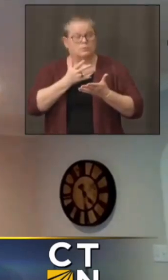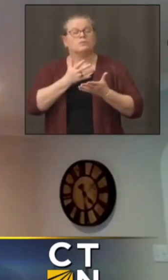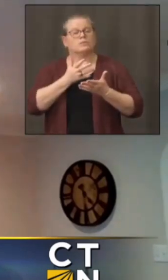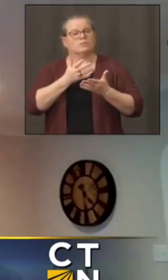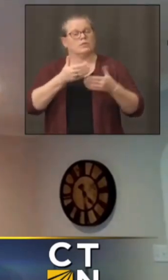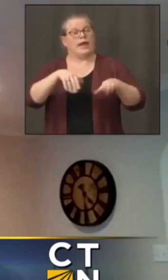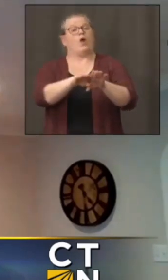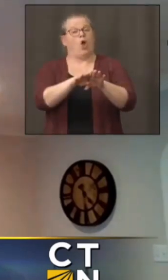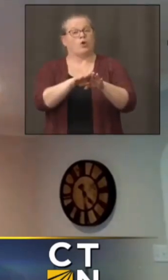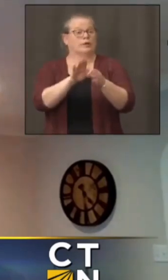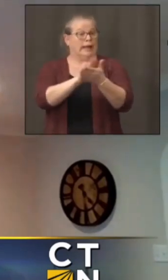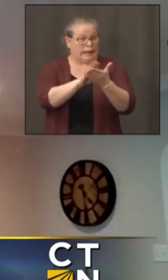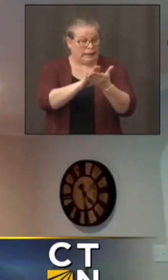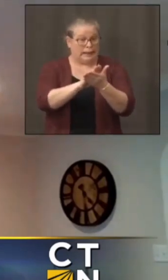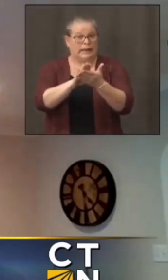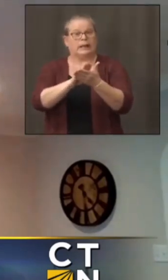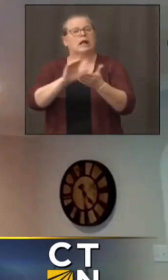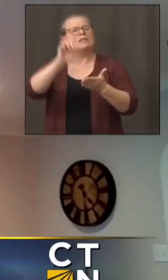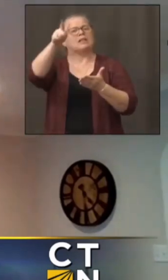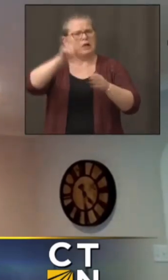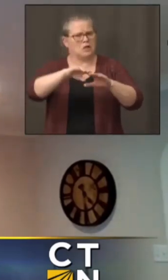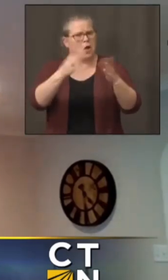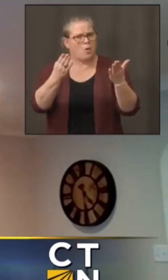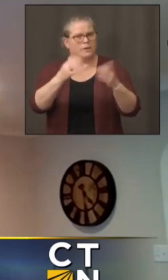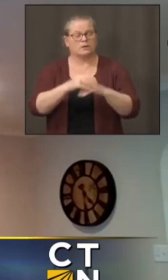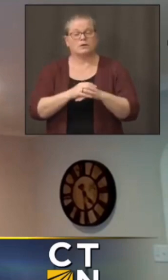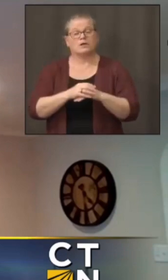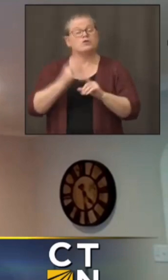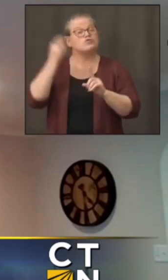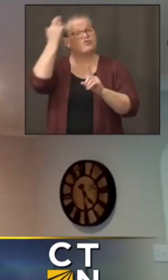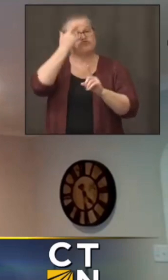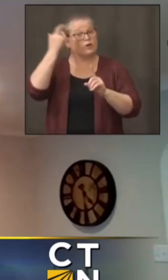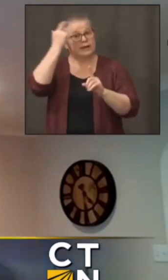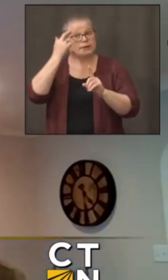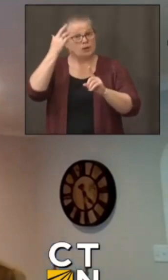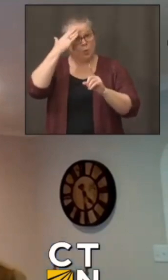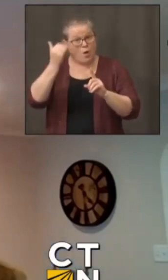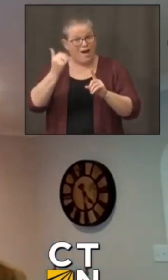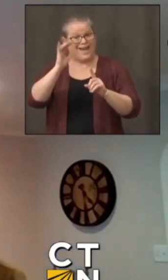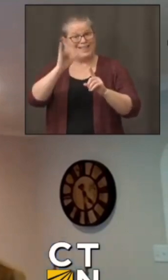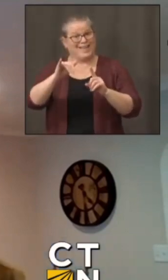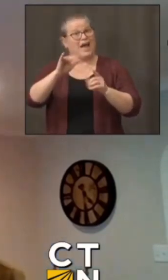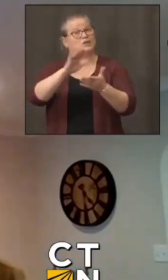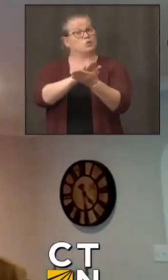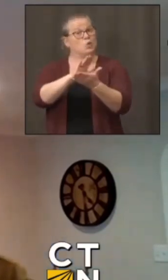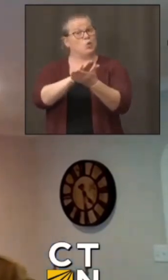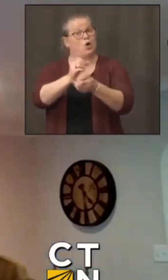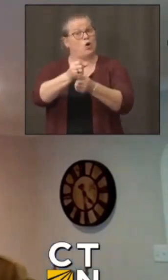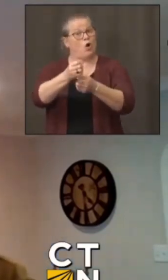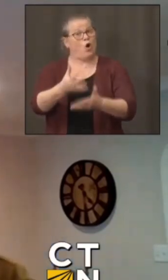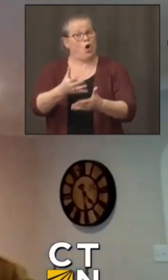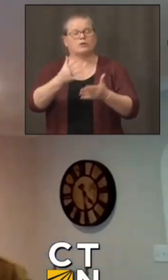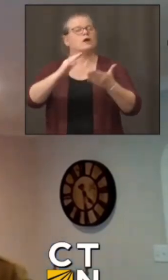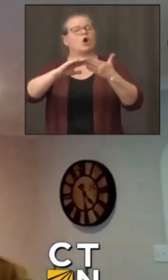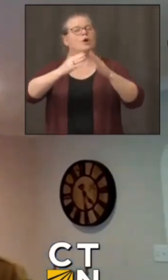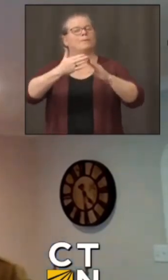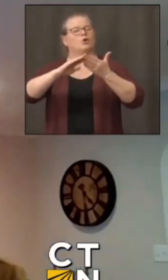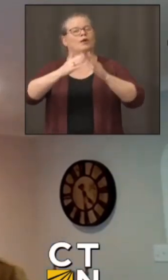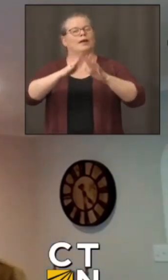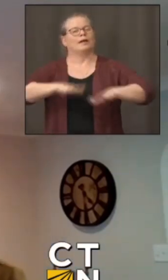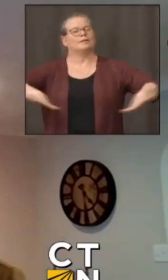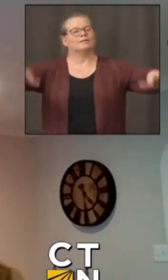seen um uh cases where an entire classroom or an entire grade or an entire club